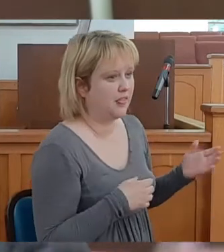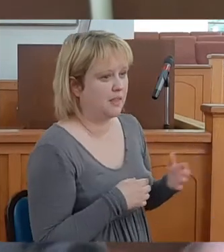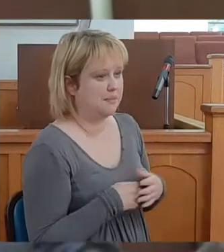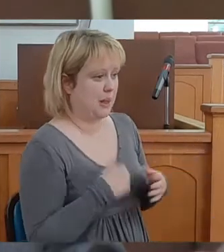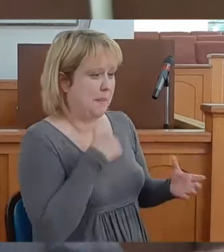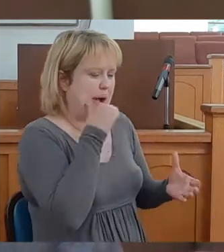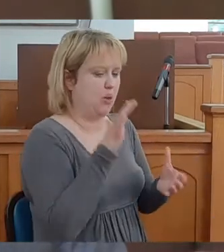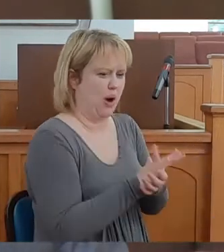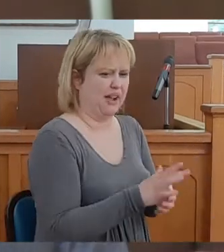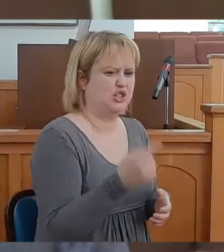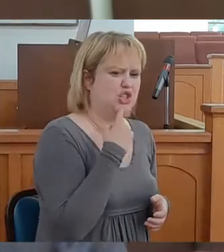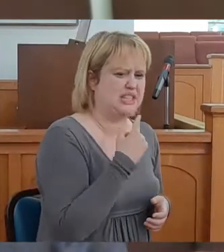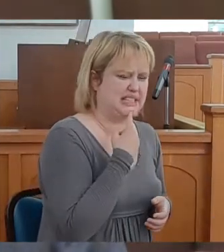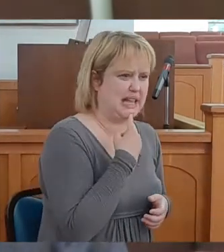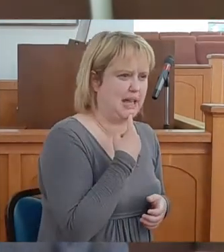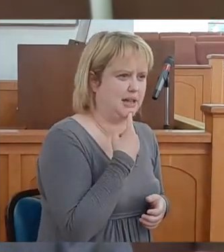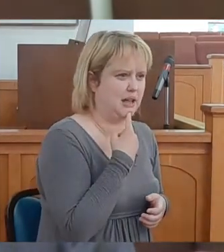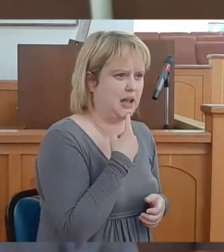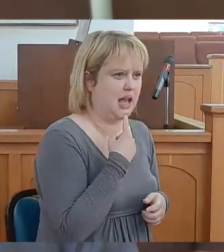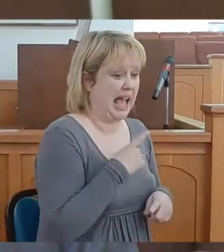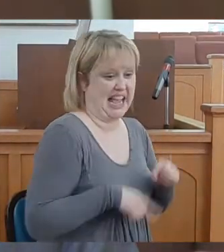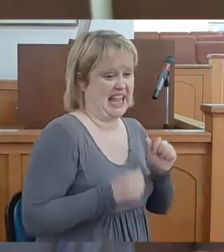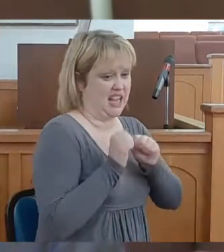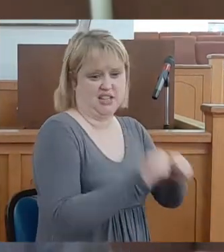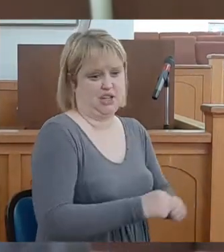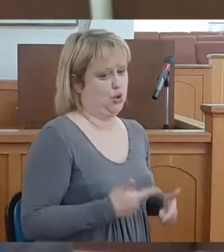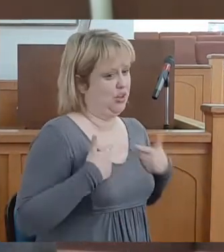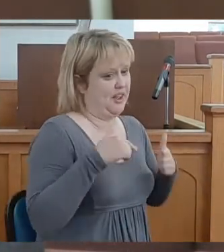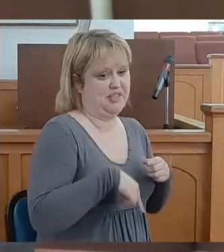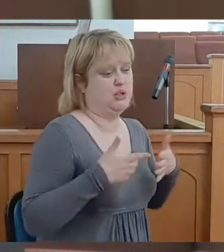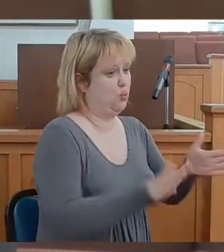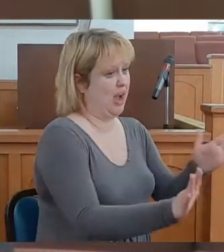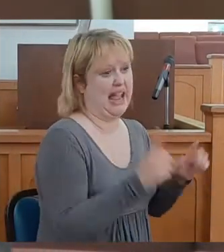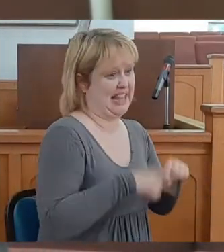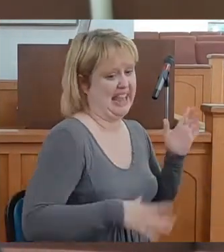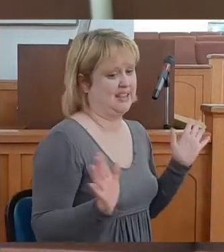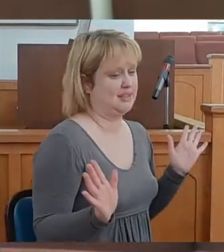My wife, she said, I can't continue to live like this.